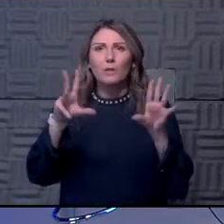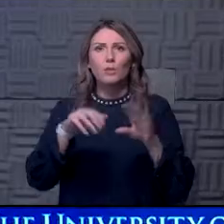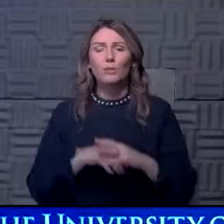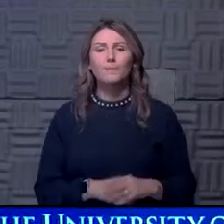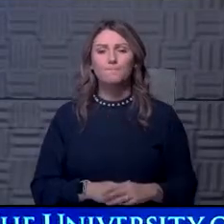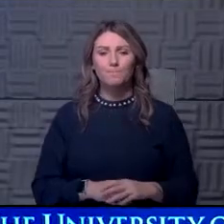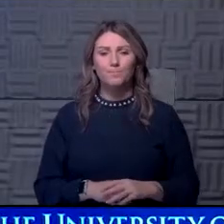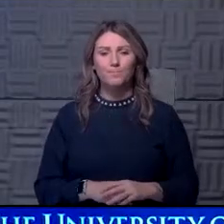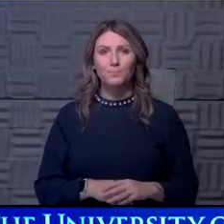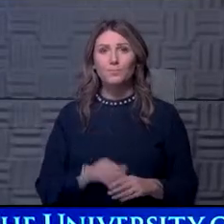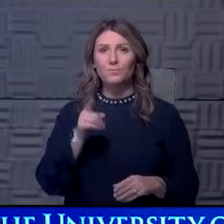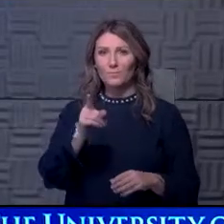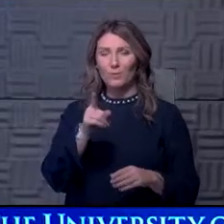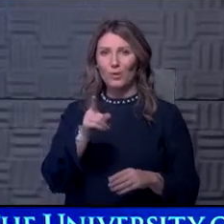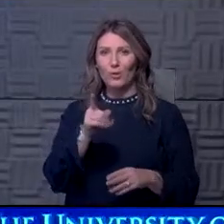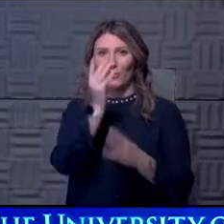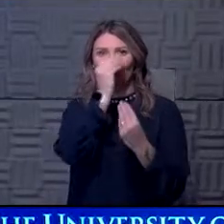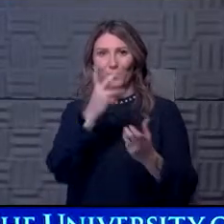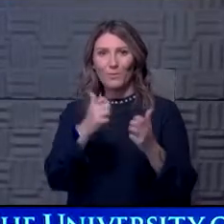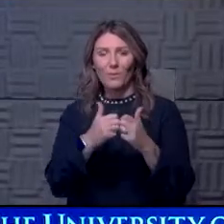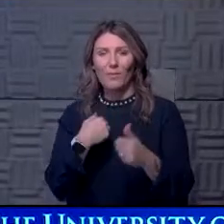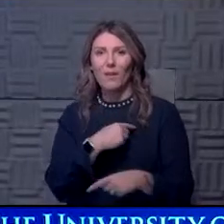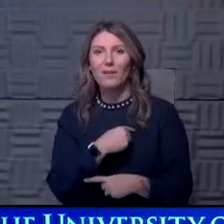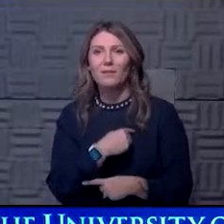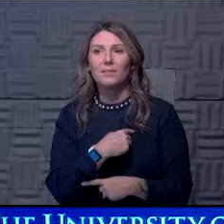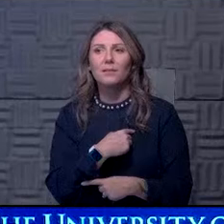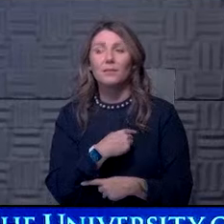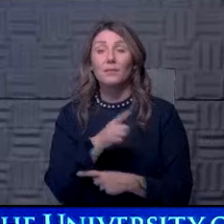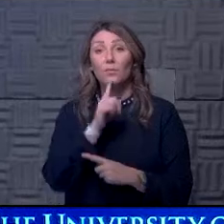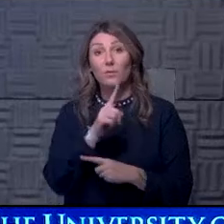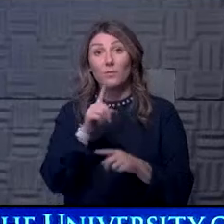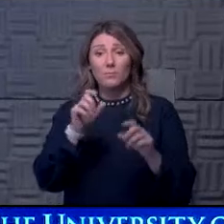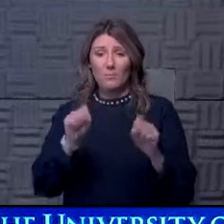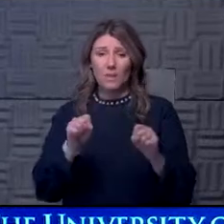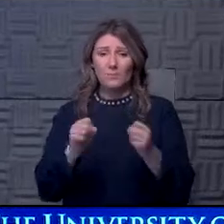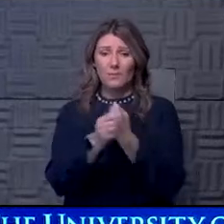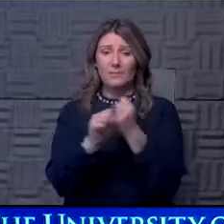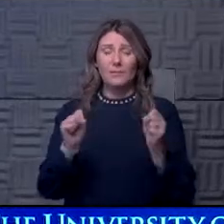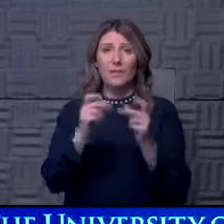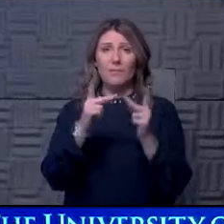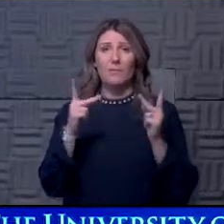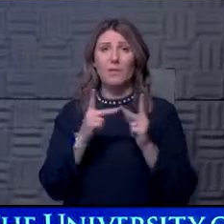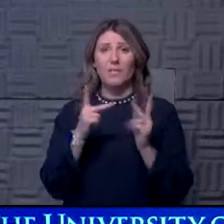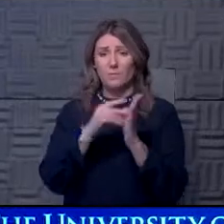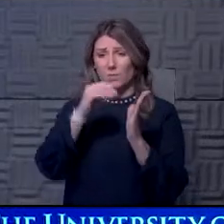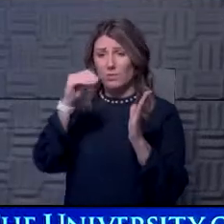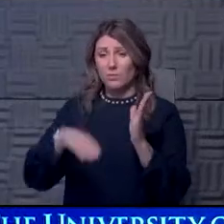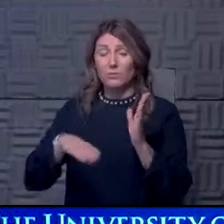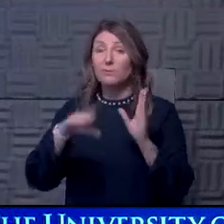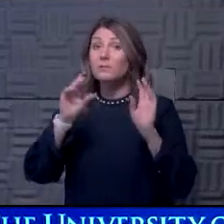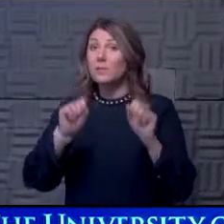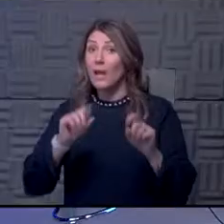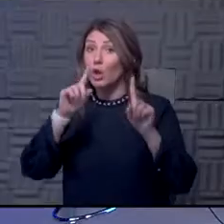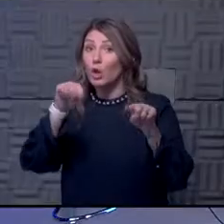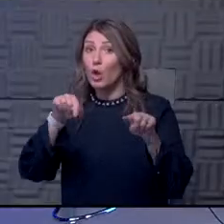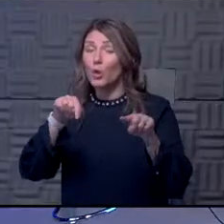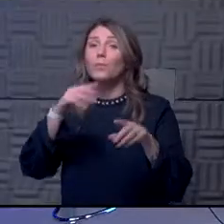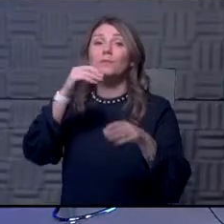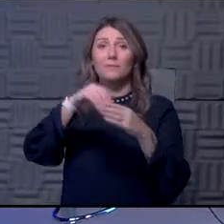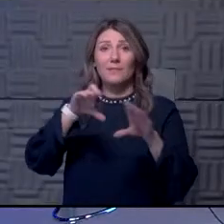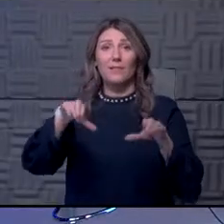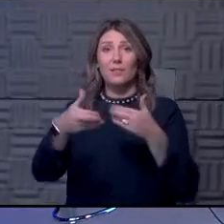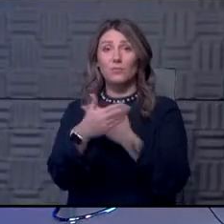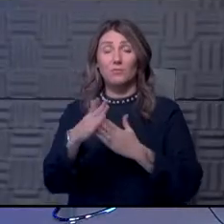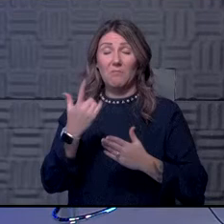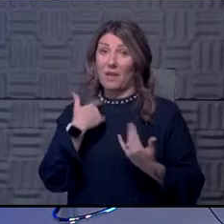um, you sharing with us that you thought it was very possible that the safest place students could be was in the classroom. I believe that to be